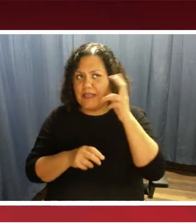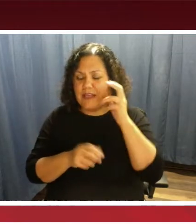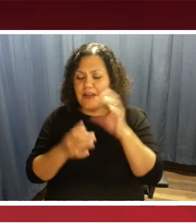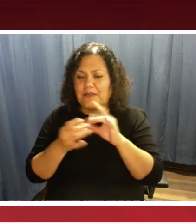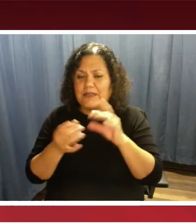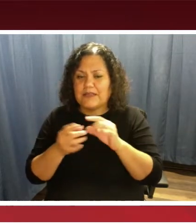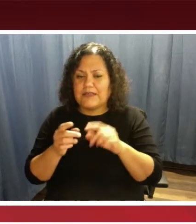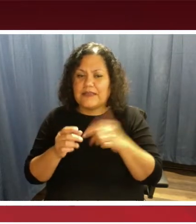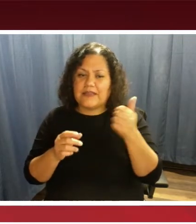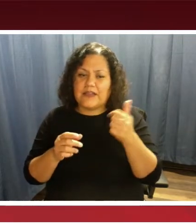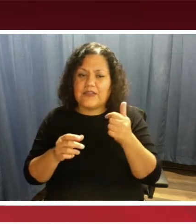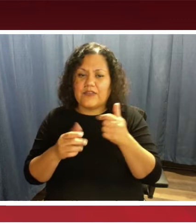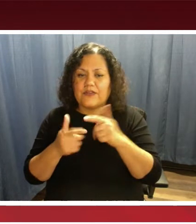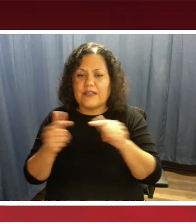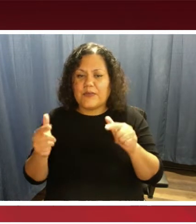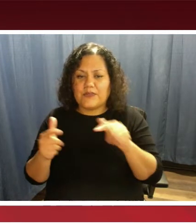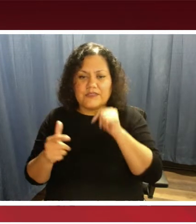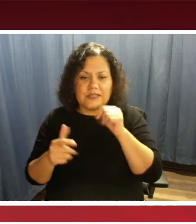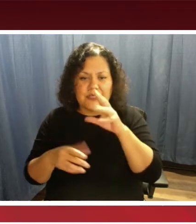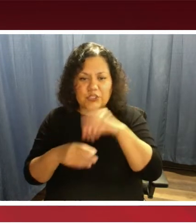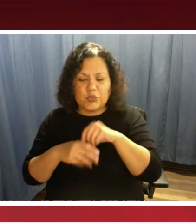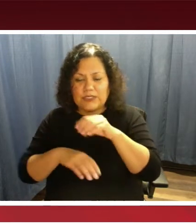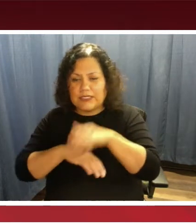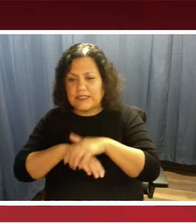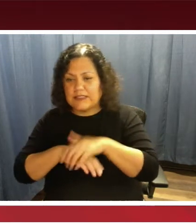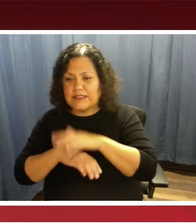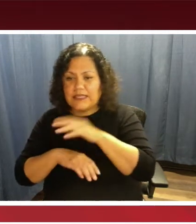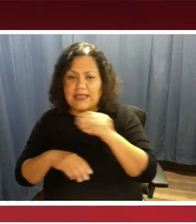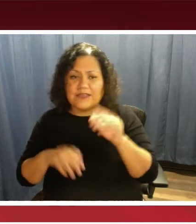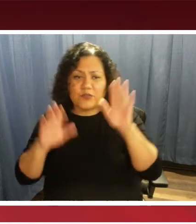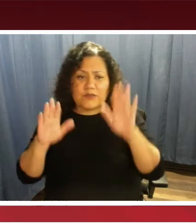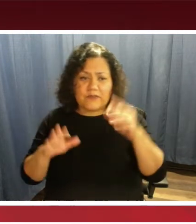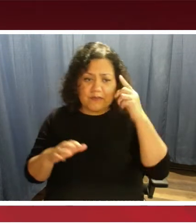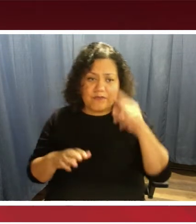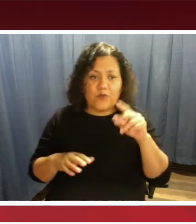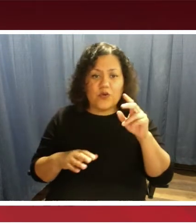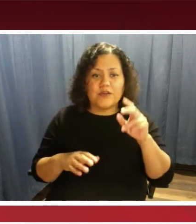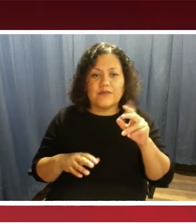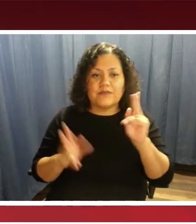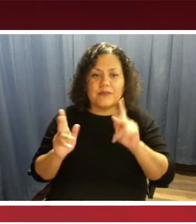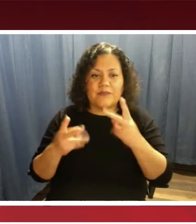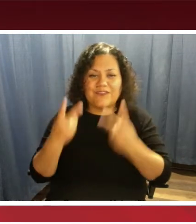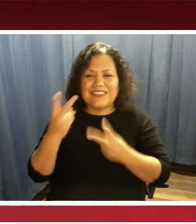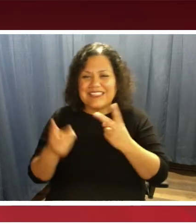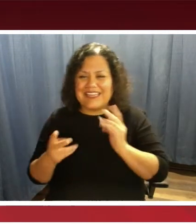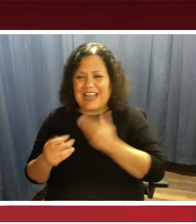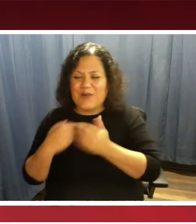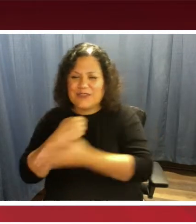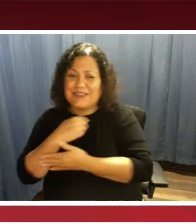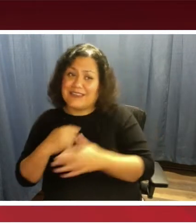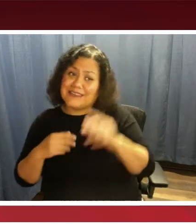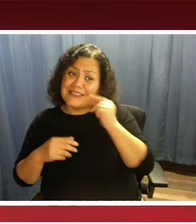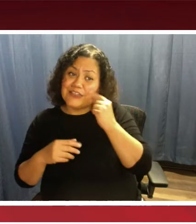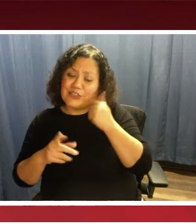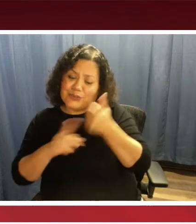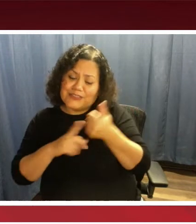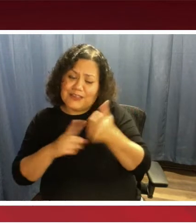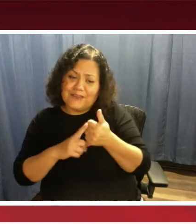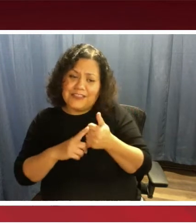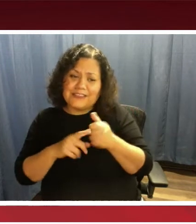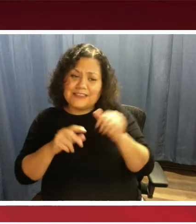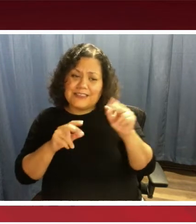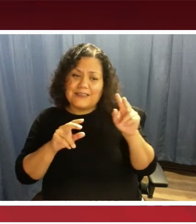English. And also, this is a great feature for our tourists. We are known as a tourist destination, so anyone using our transit system from